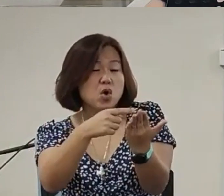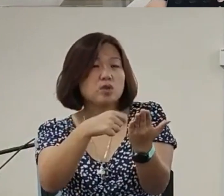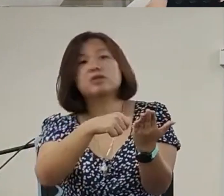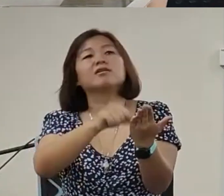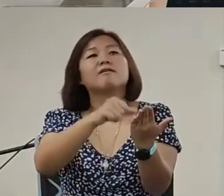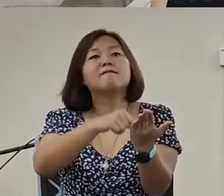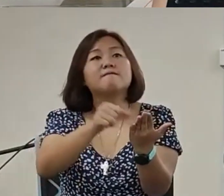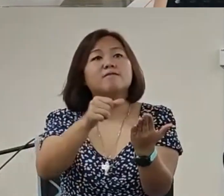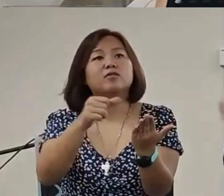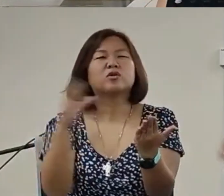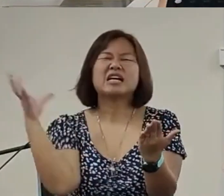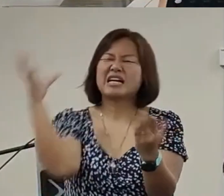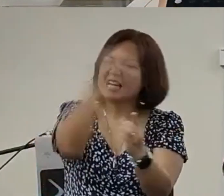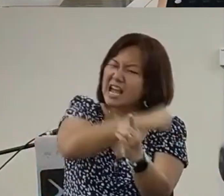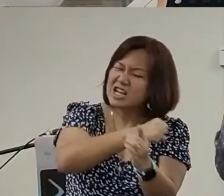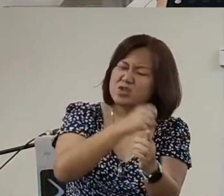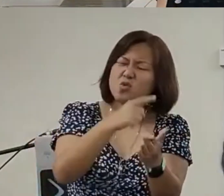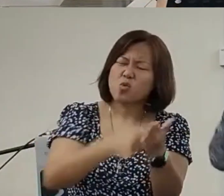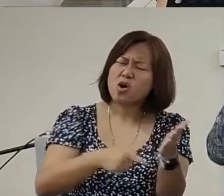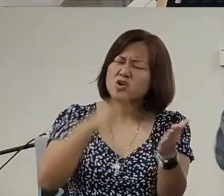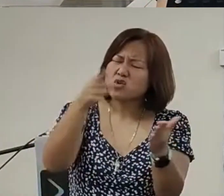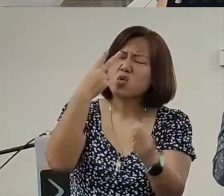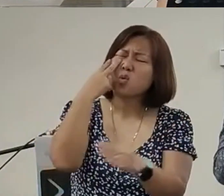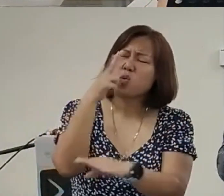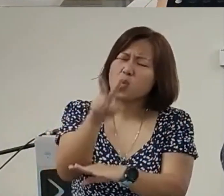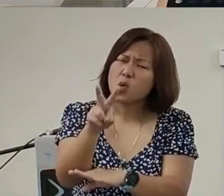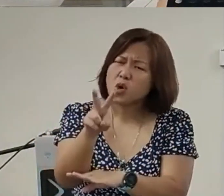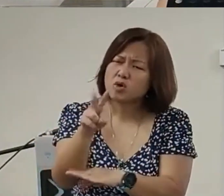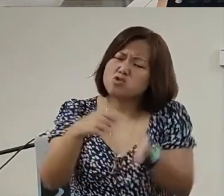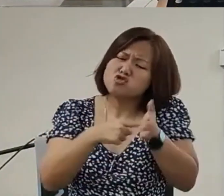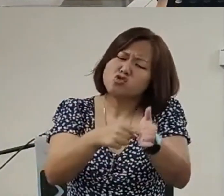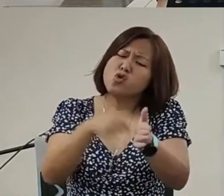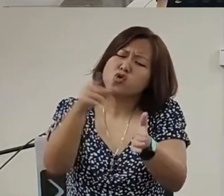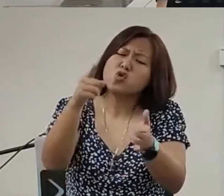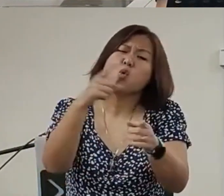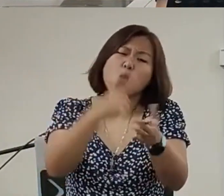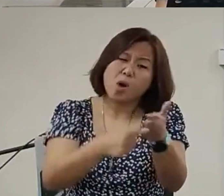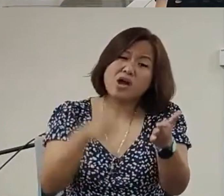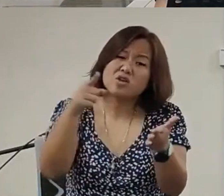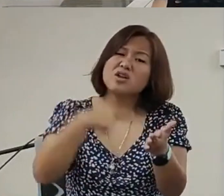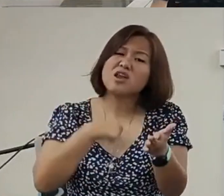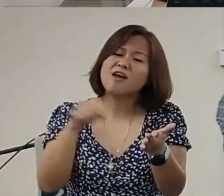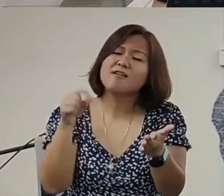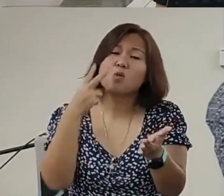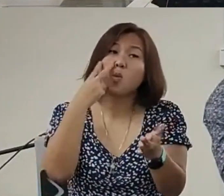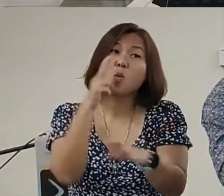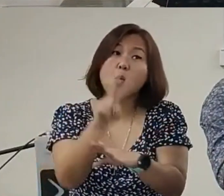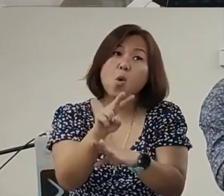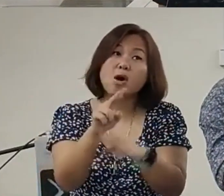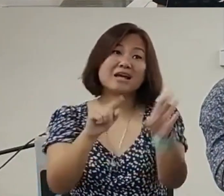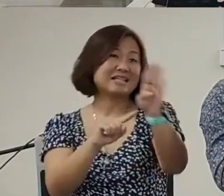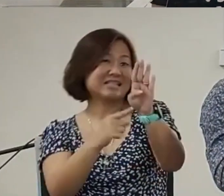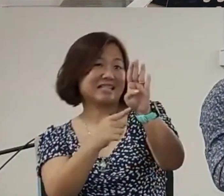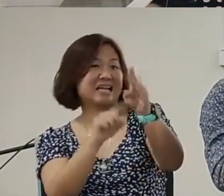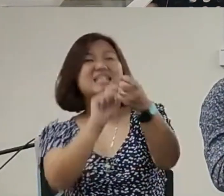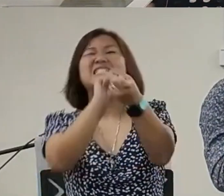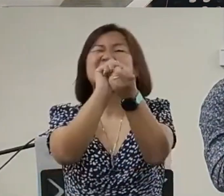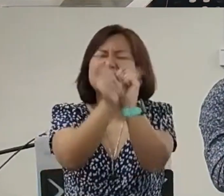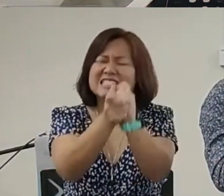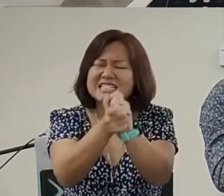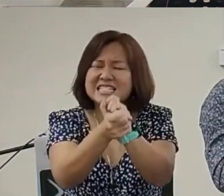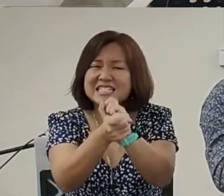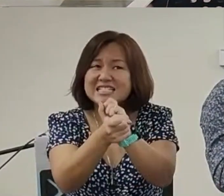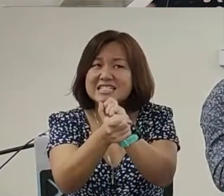to catch what you are watching so start changing the algorithm for you so that the world will keep